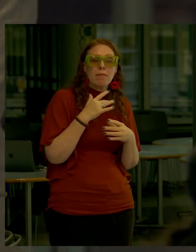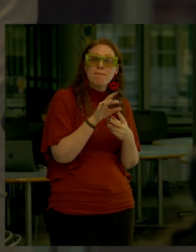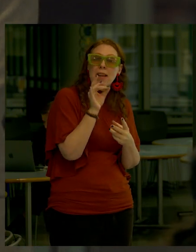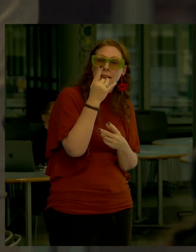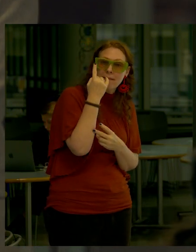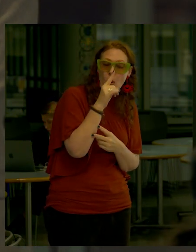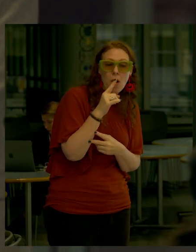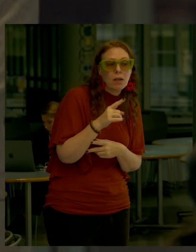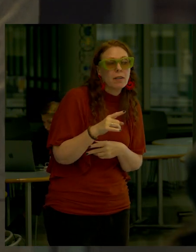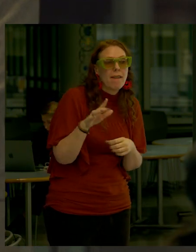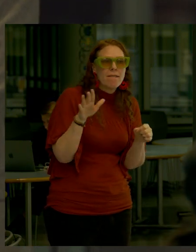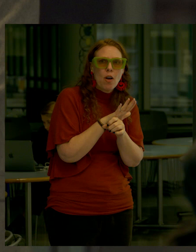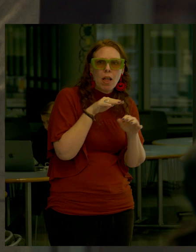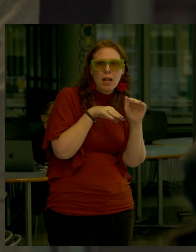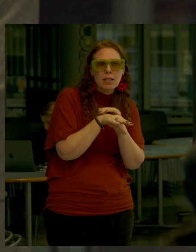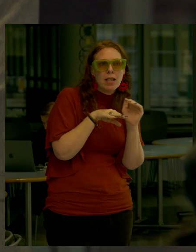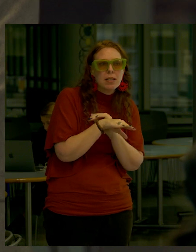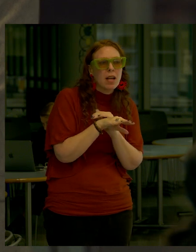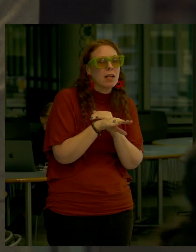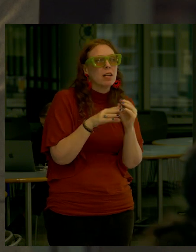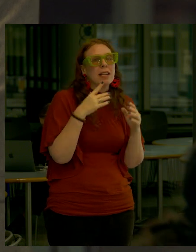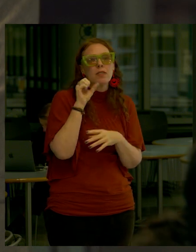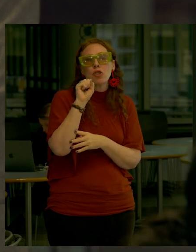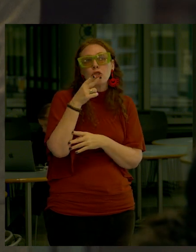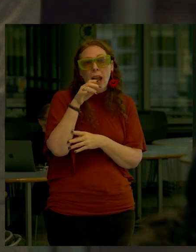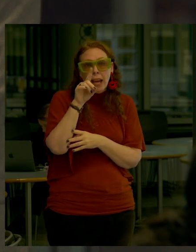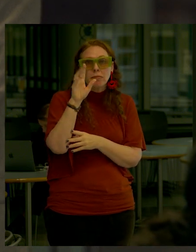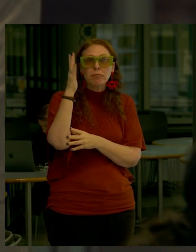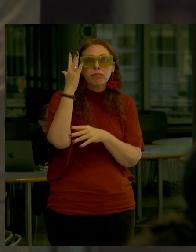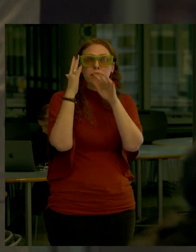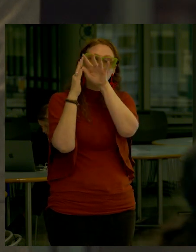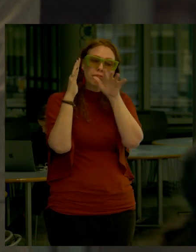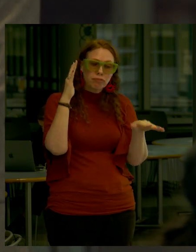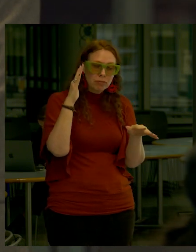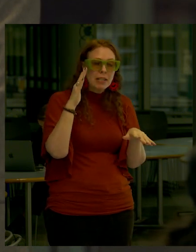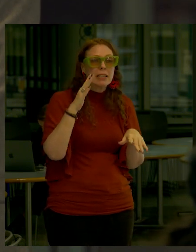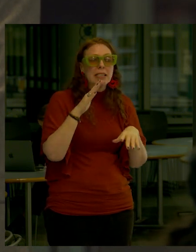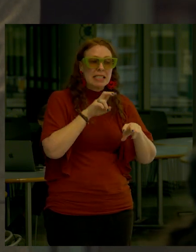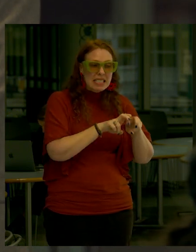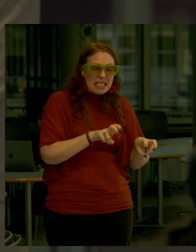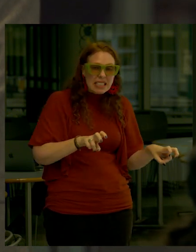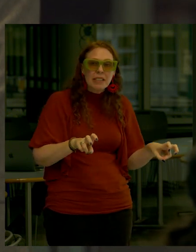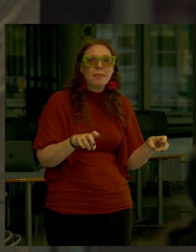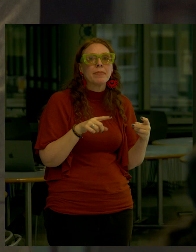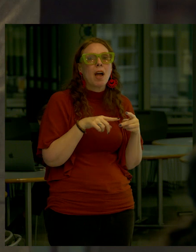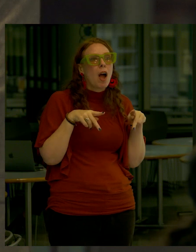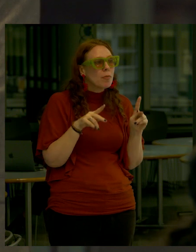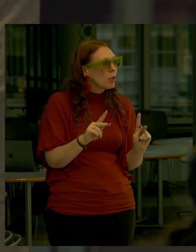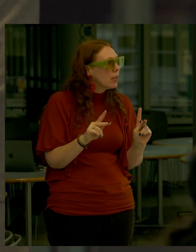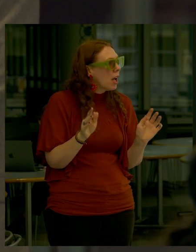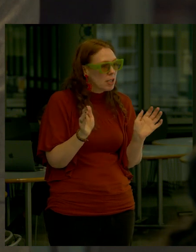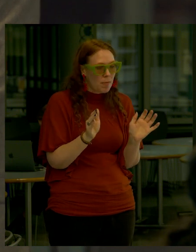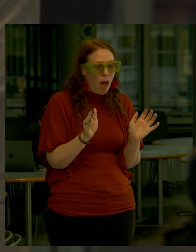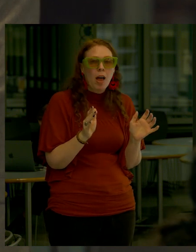few reasons First, it's fully accessible It's offering shade seating We also think that there's an opportunity to like have like just